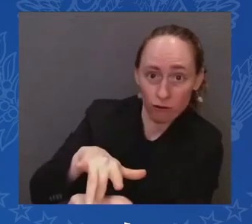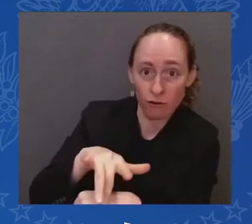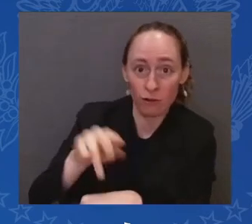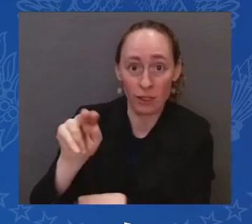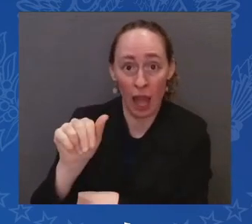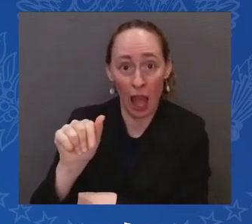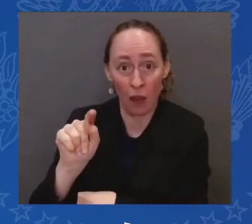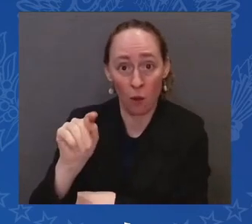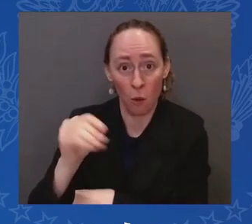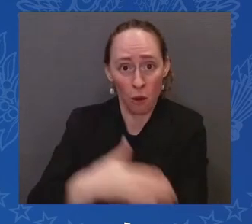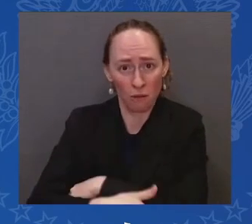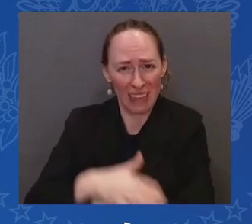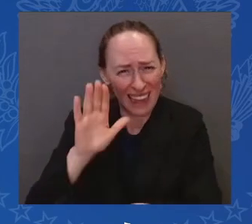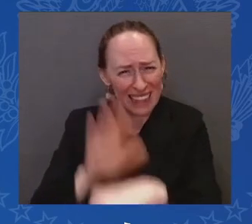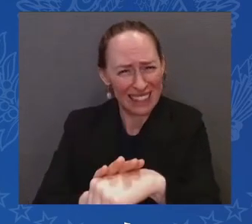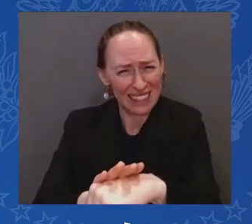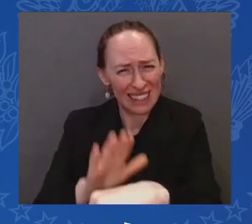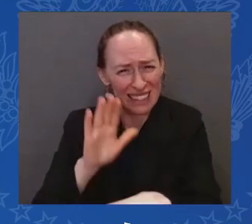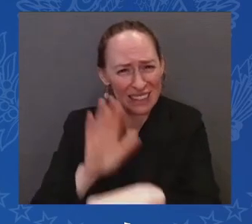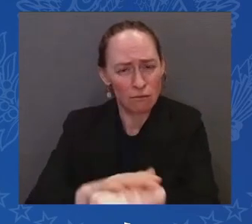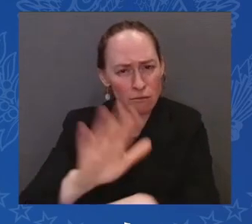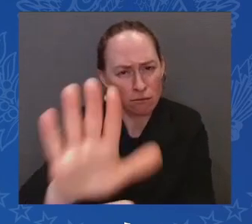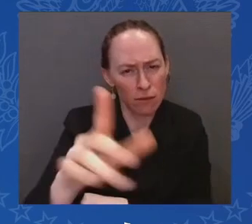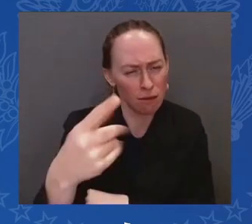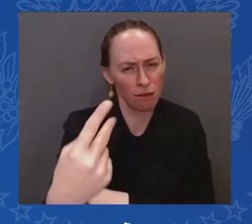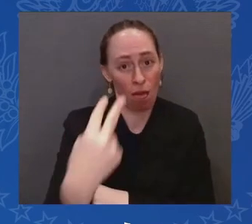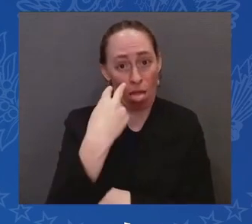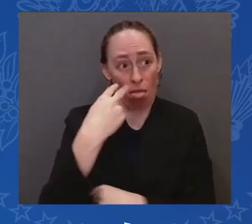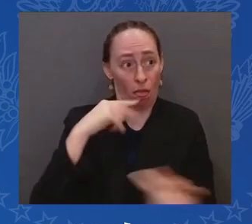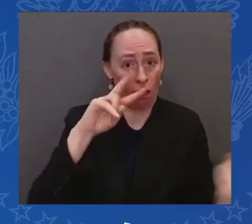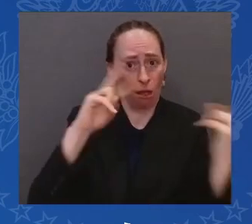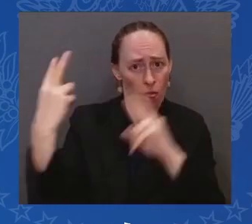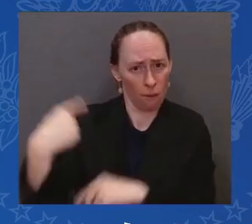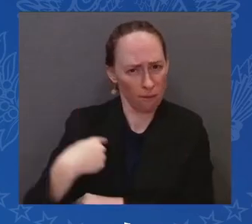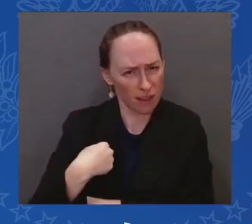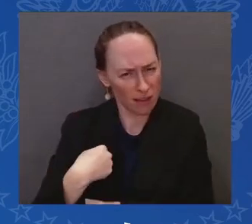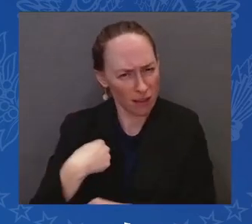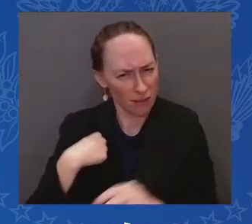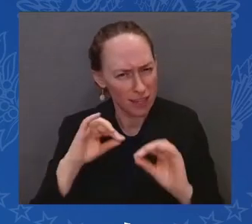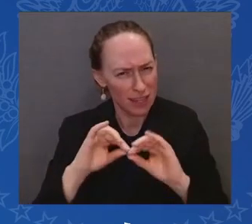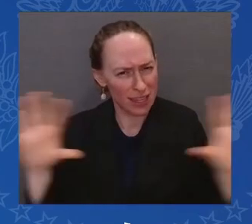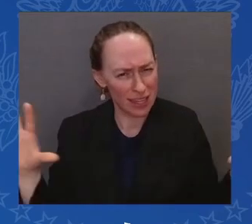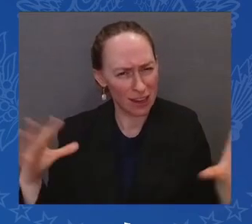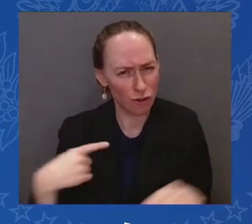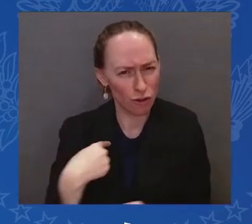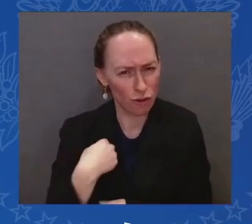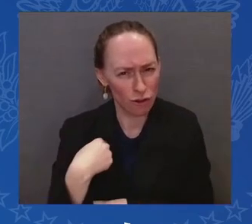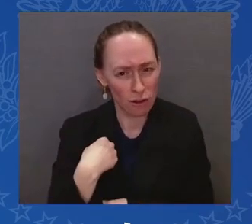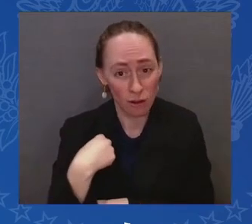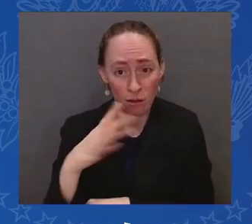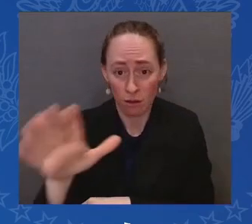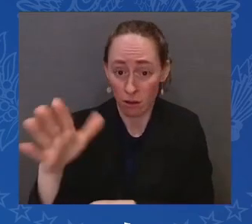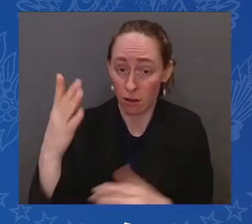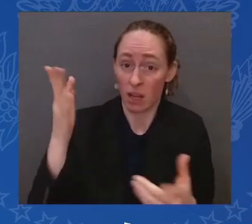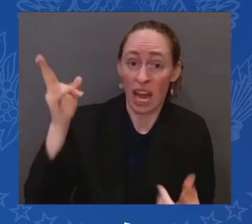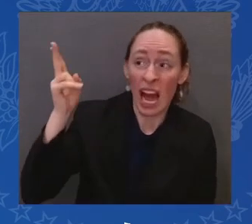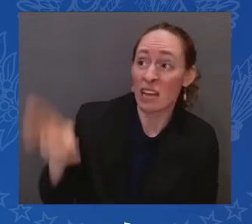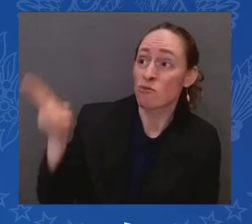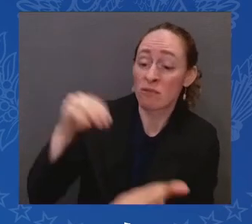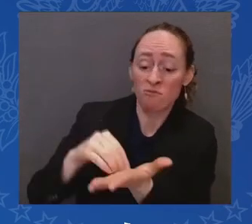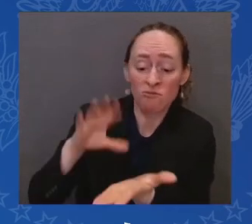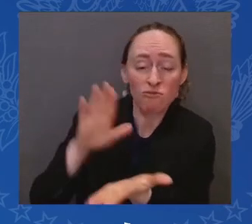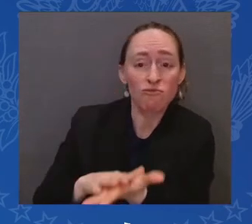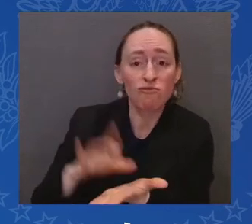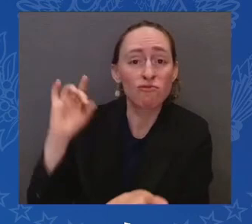those who turn their back on freedom's cause. We can't let Putin win. Say it again, we can't let